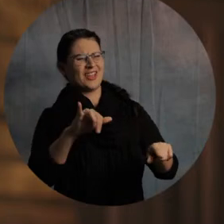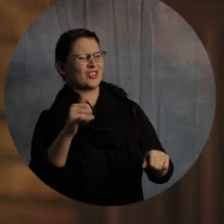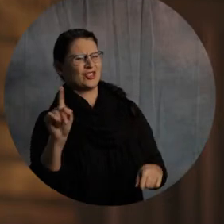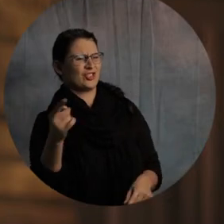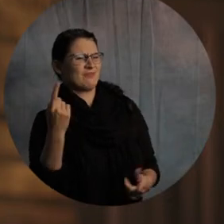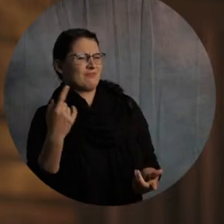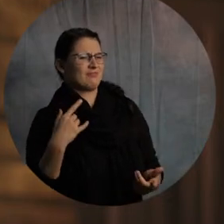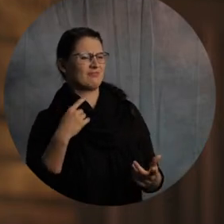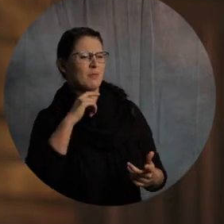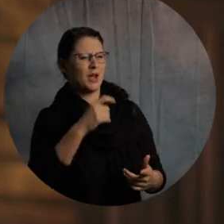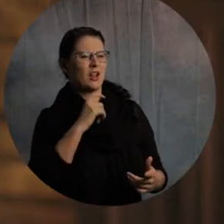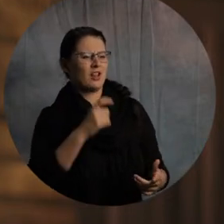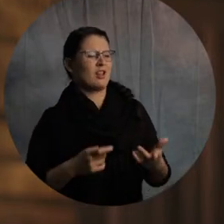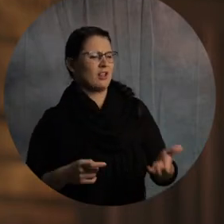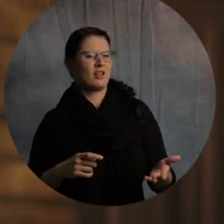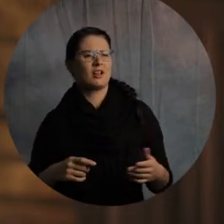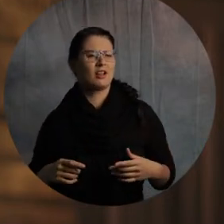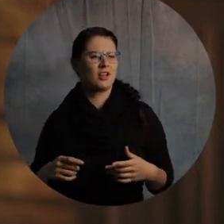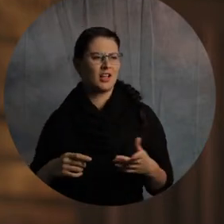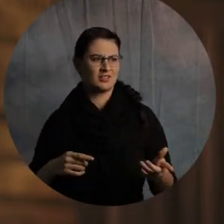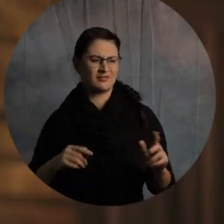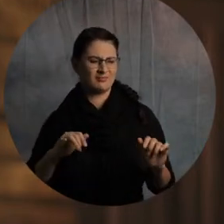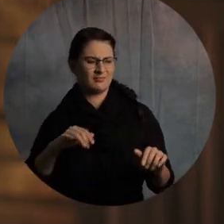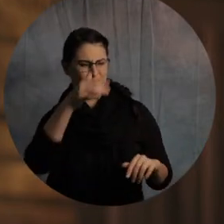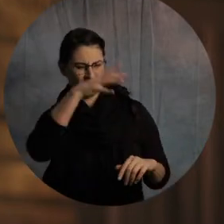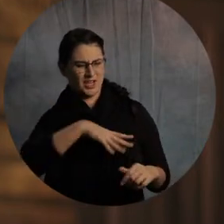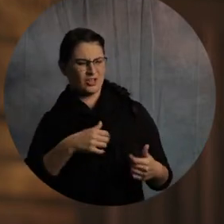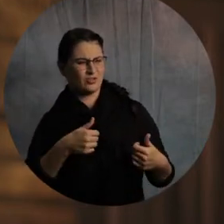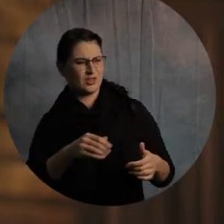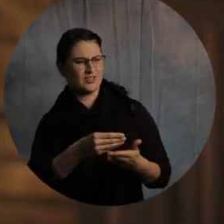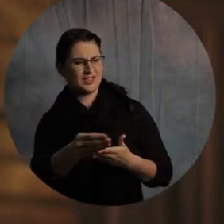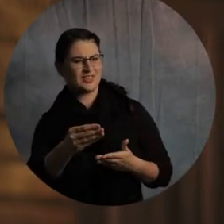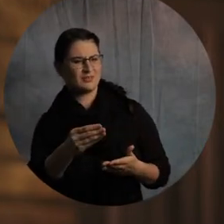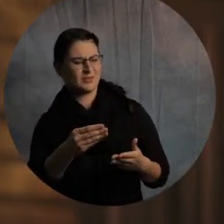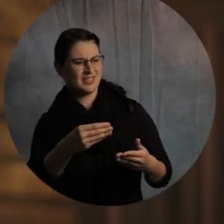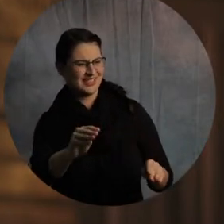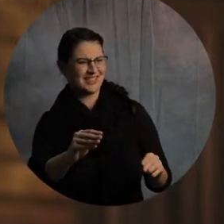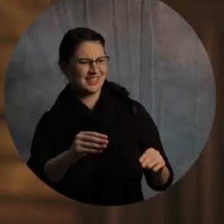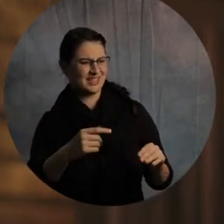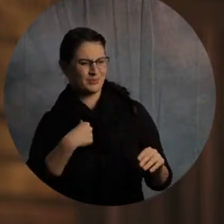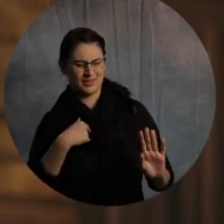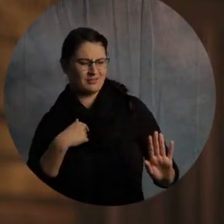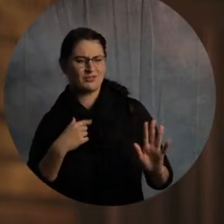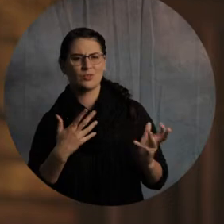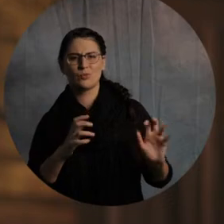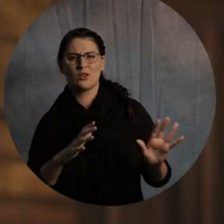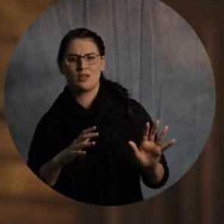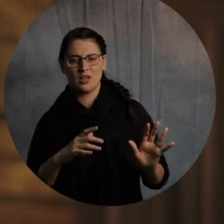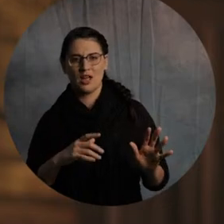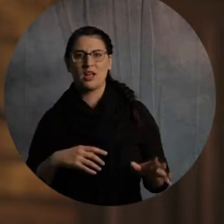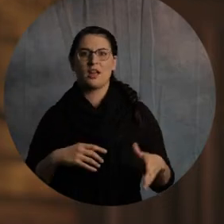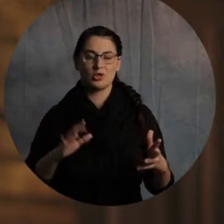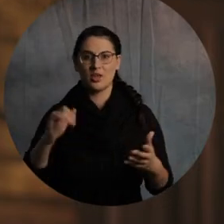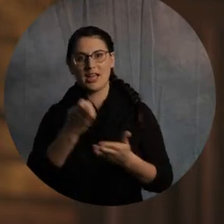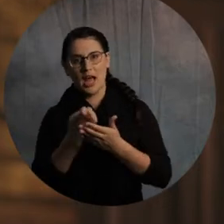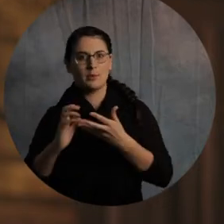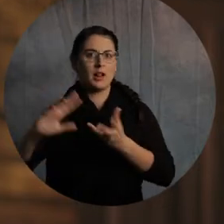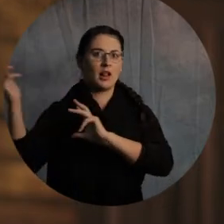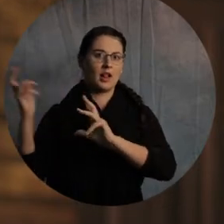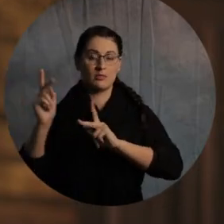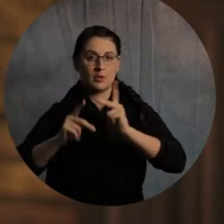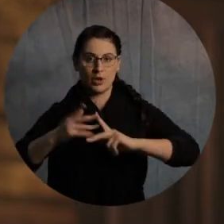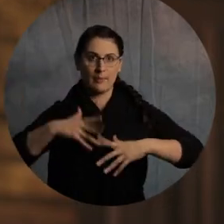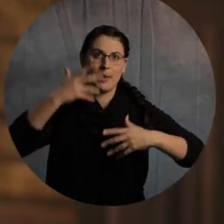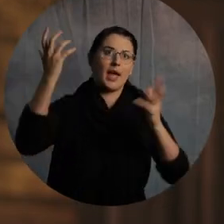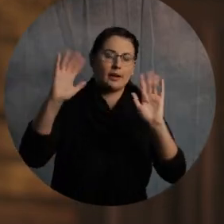silver that this guy's making a lot of money selling me, and they stop buying it, so, you know, whenever you mess up the economy, people generally